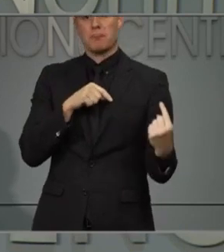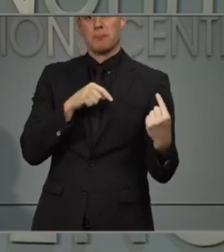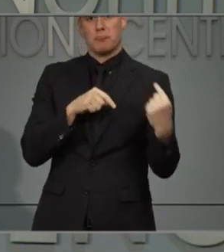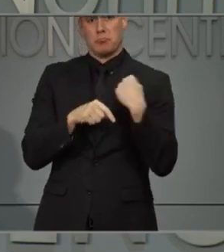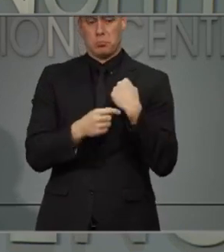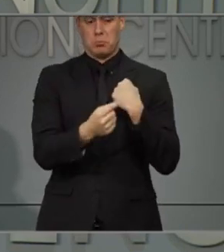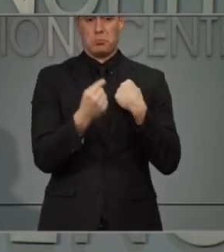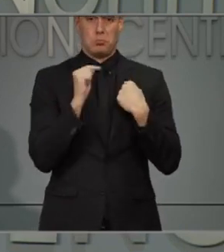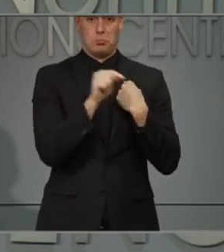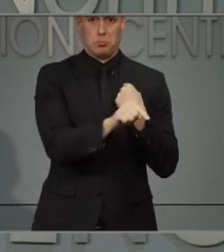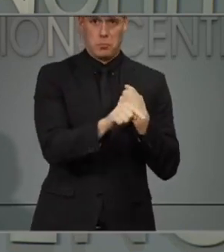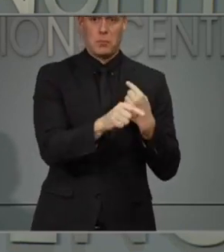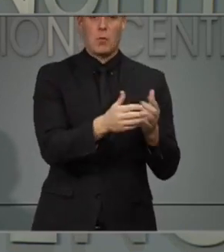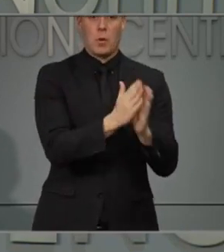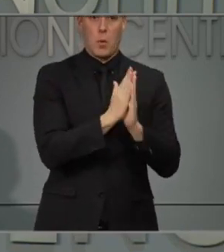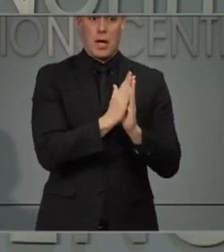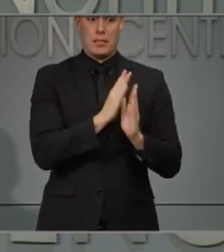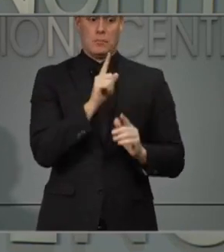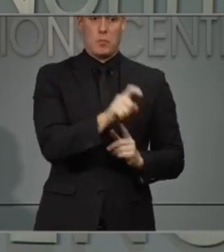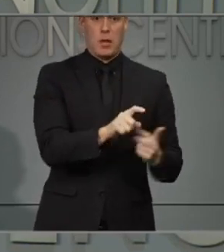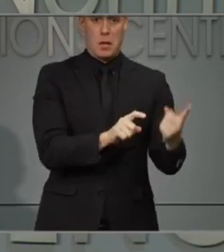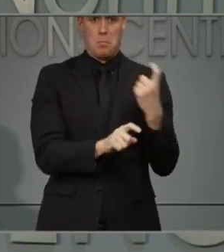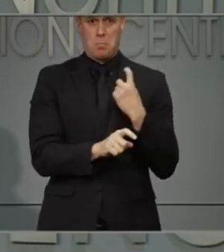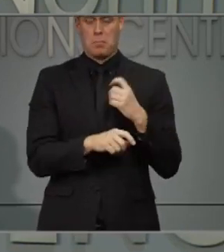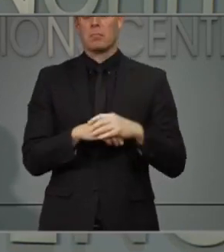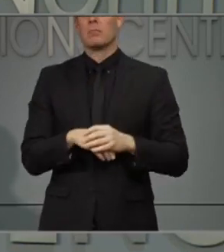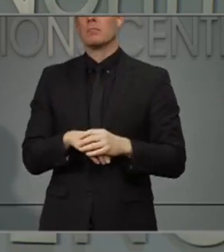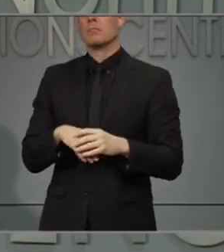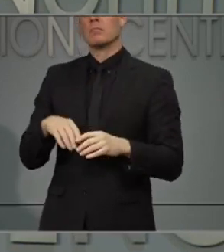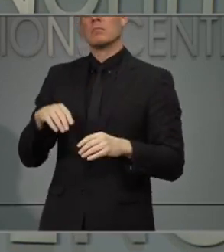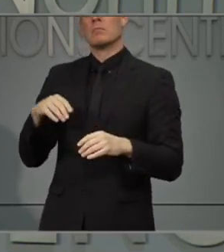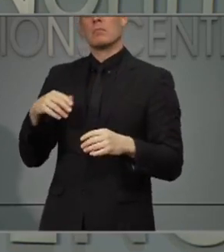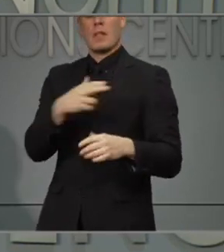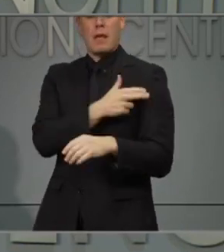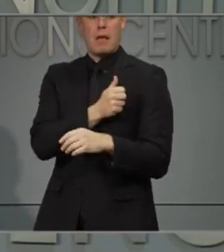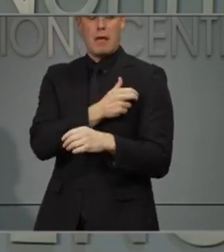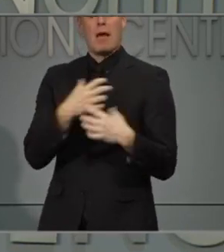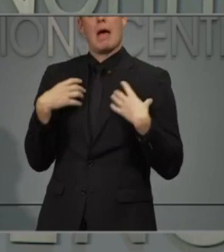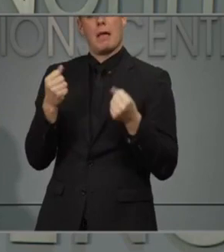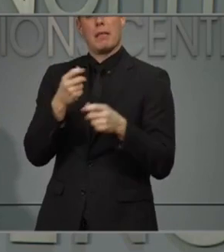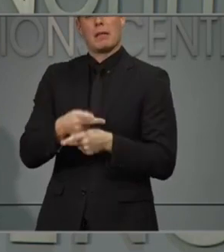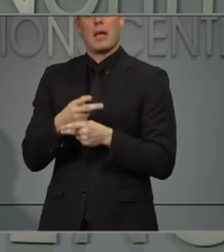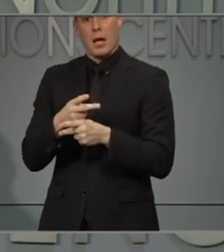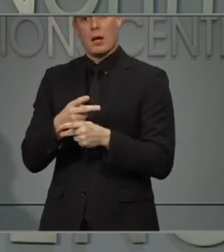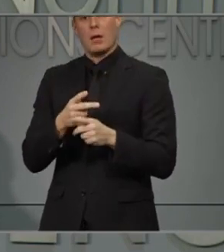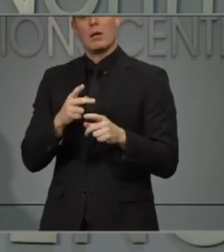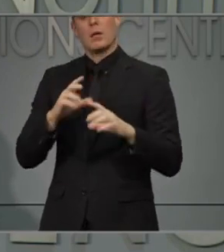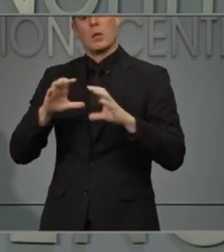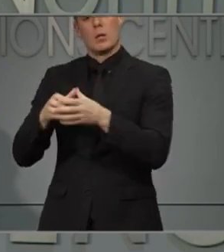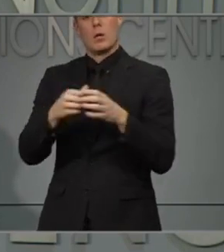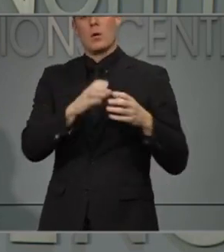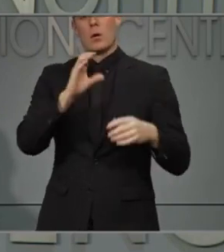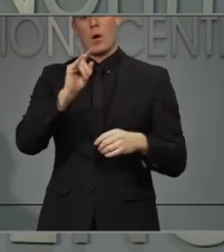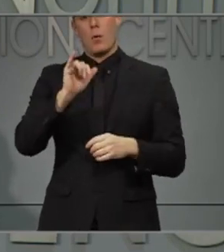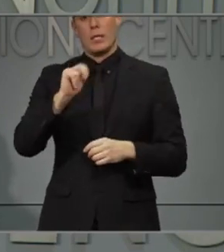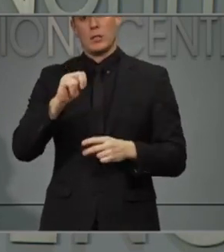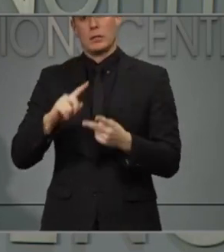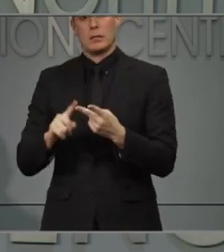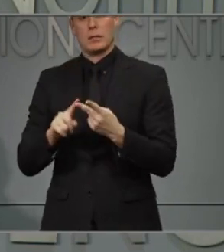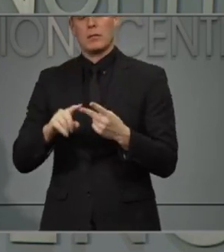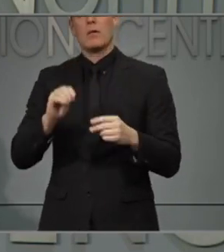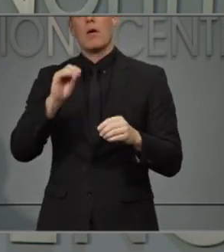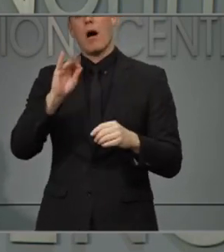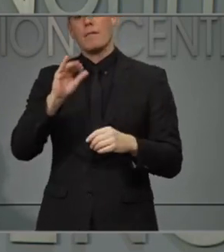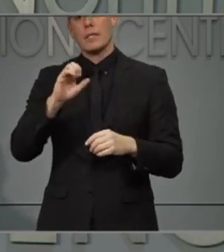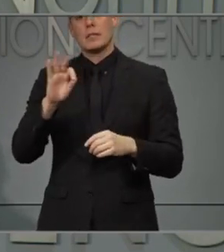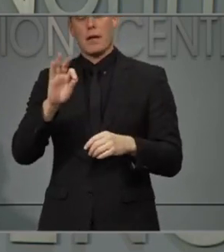ones going from the health care preparedness coalitions and the long-term care facilities come up through our office of